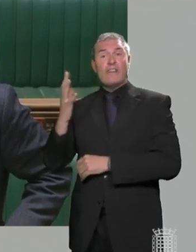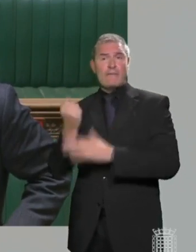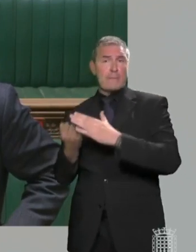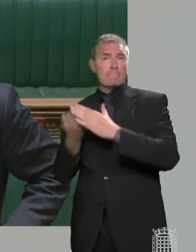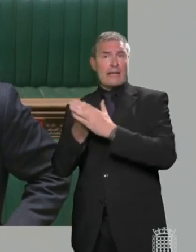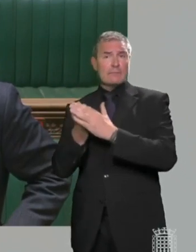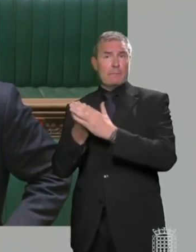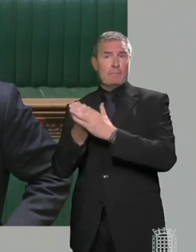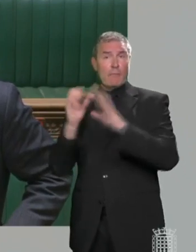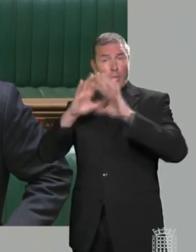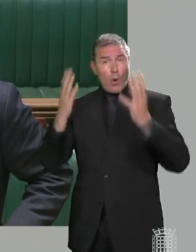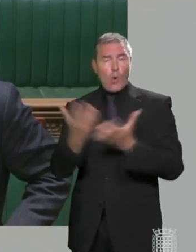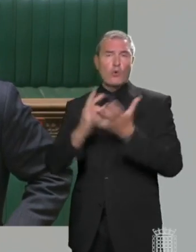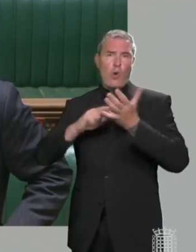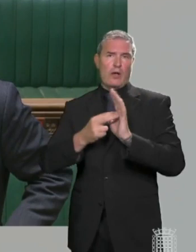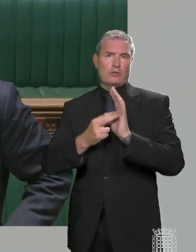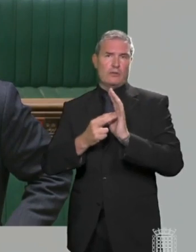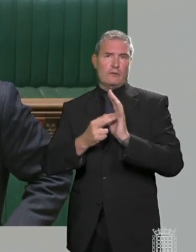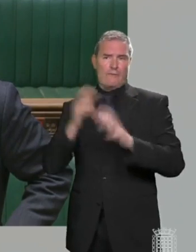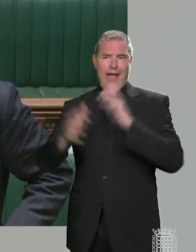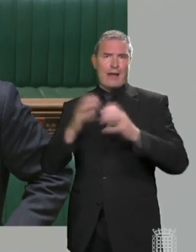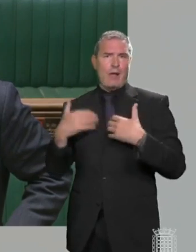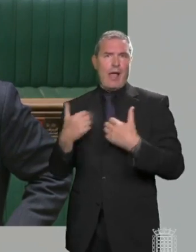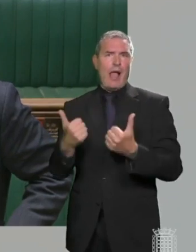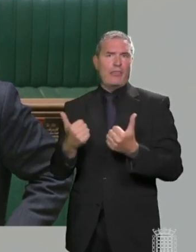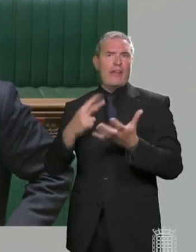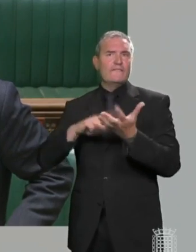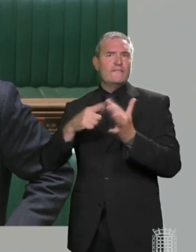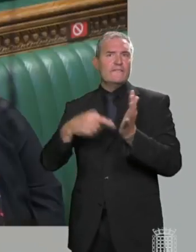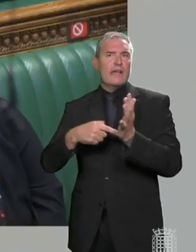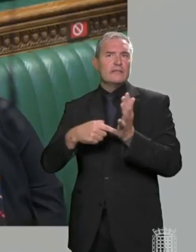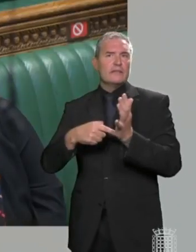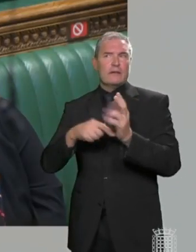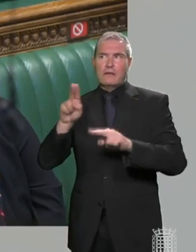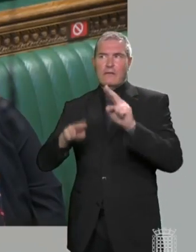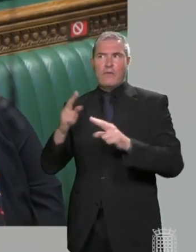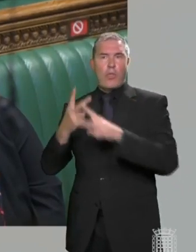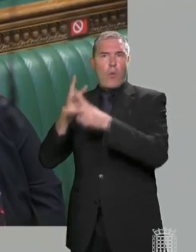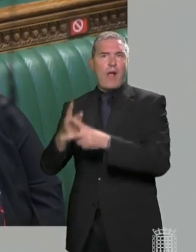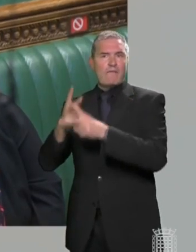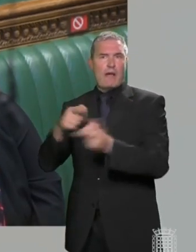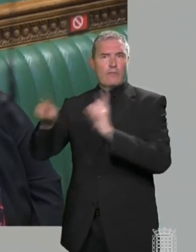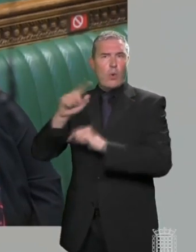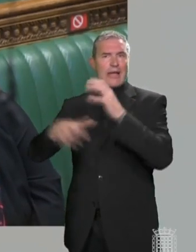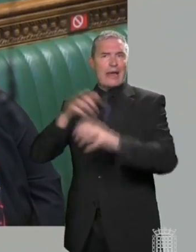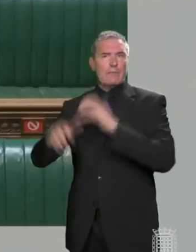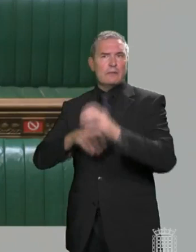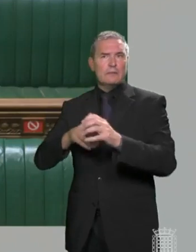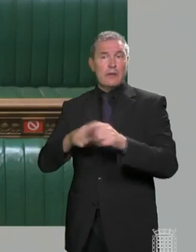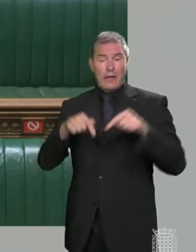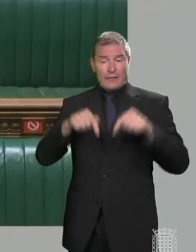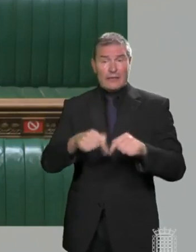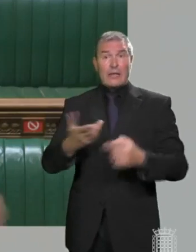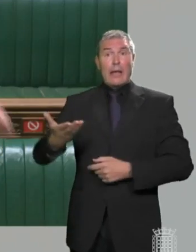possible, by the World Organisation of Animal Health Performance and Veterinary Services Evaluation Team for Animal Welfare. This deal, Mr